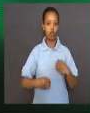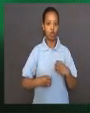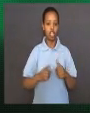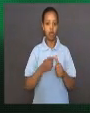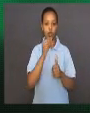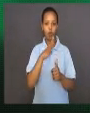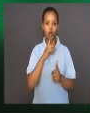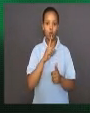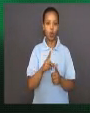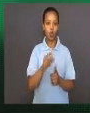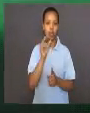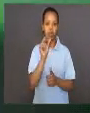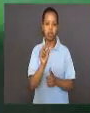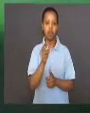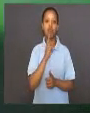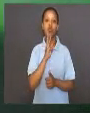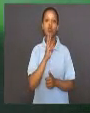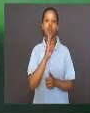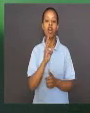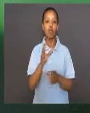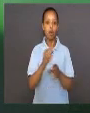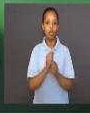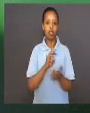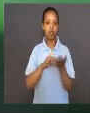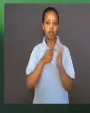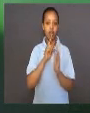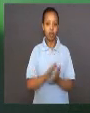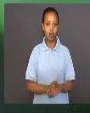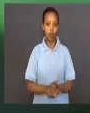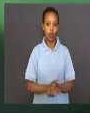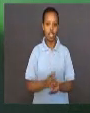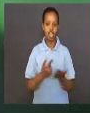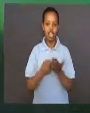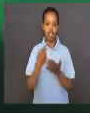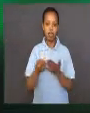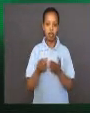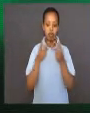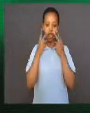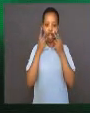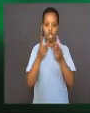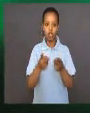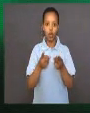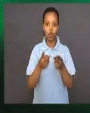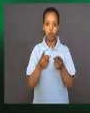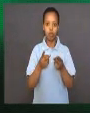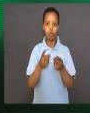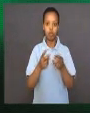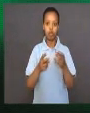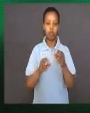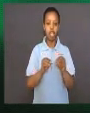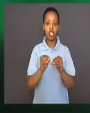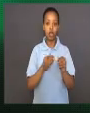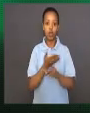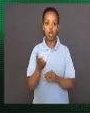of water. He called the moving things he saw animalcules, which